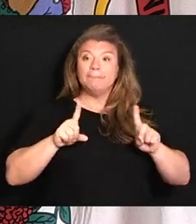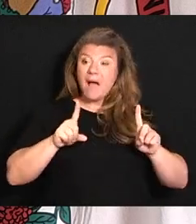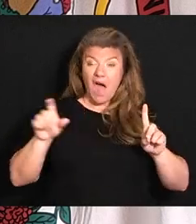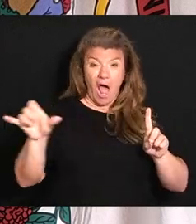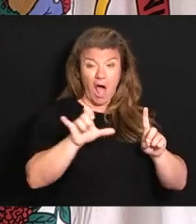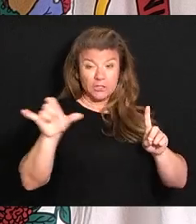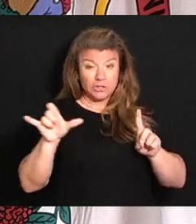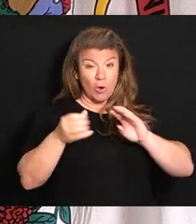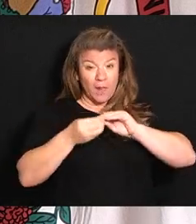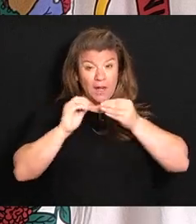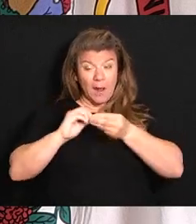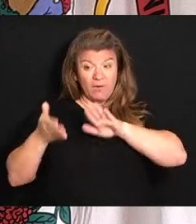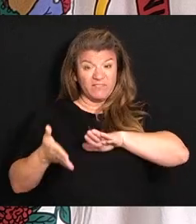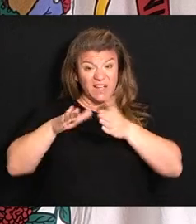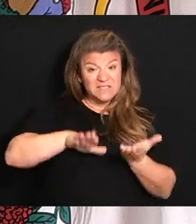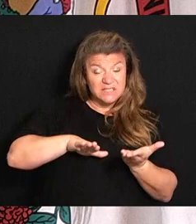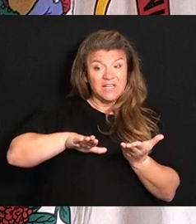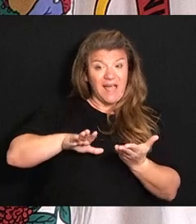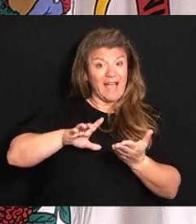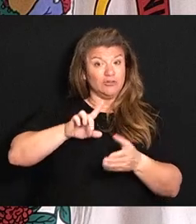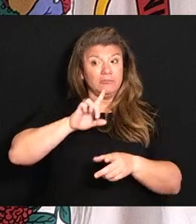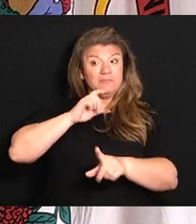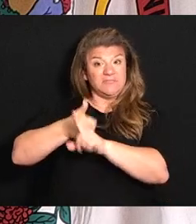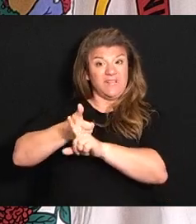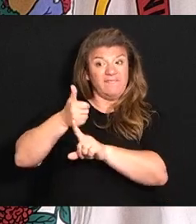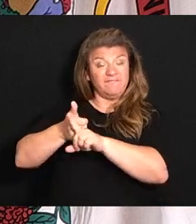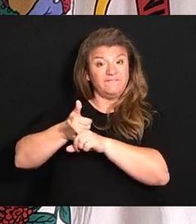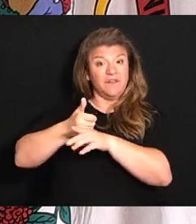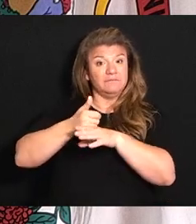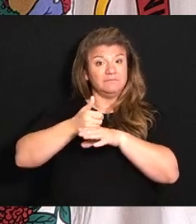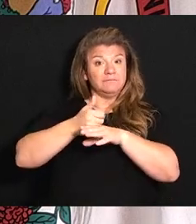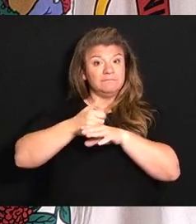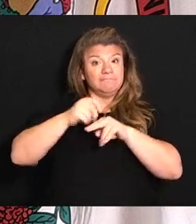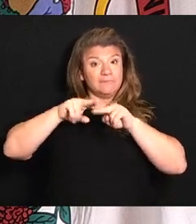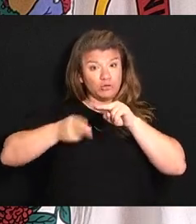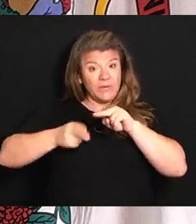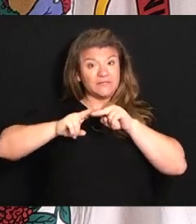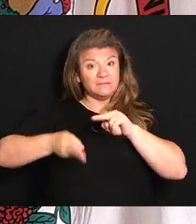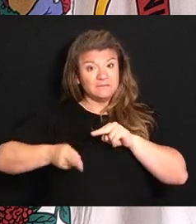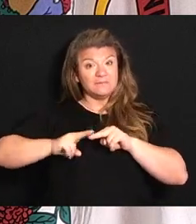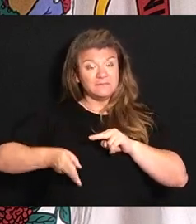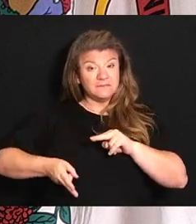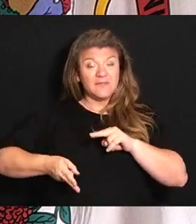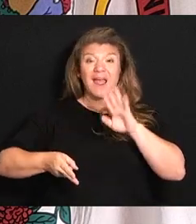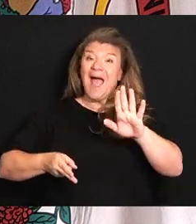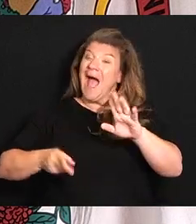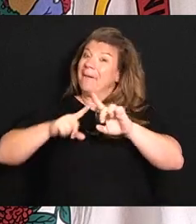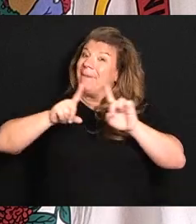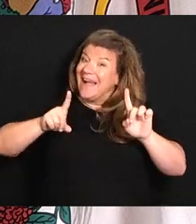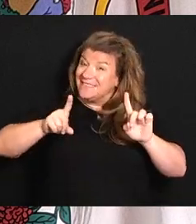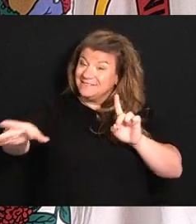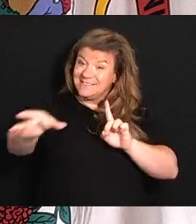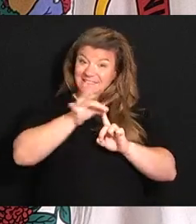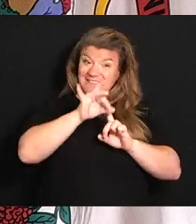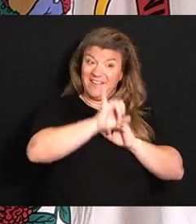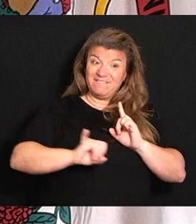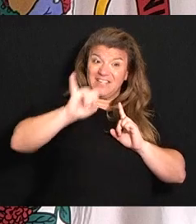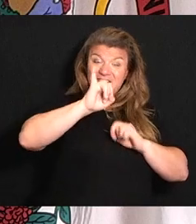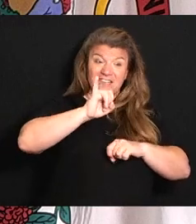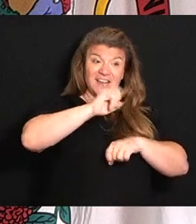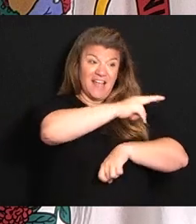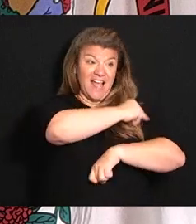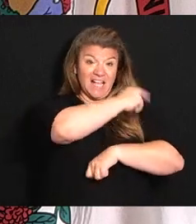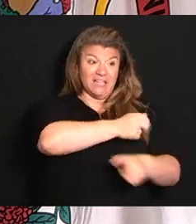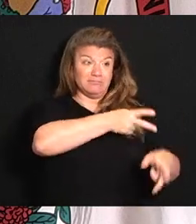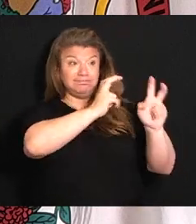number of deaths have really dropped off. Unfortunately, the number of infections and hospitalizations are moving up a little